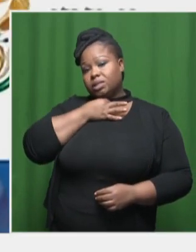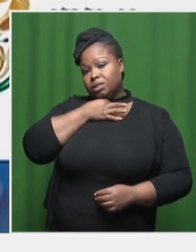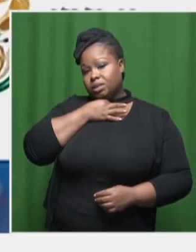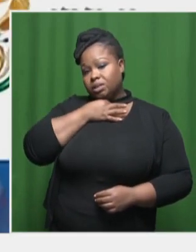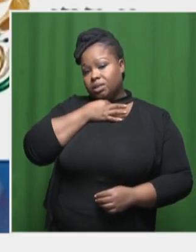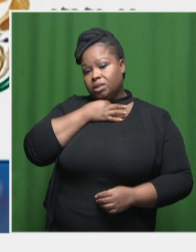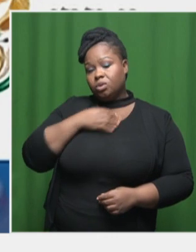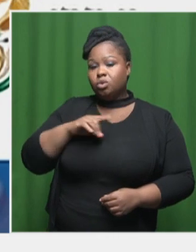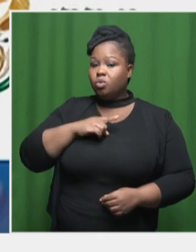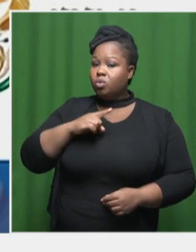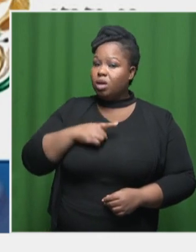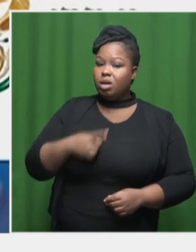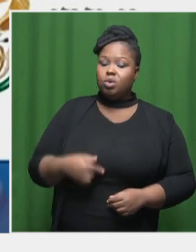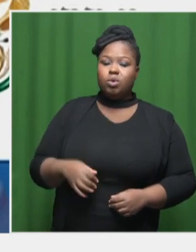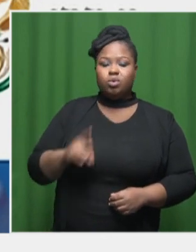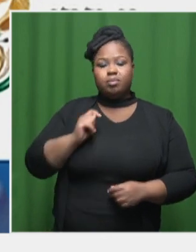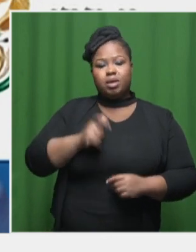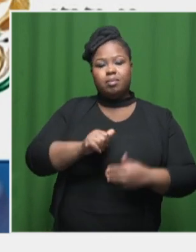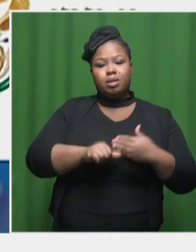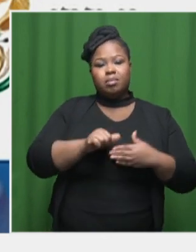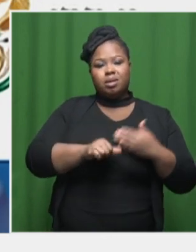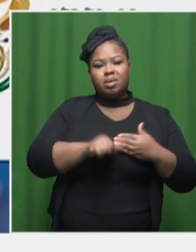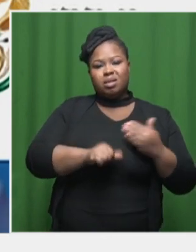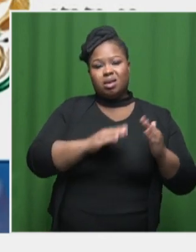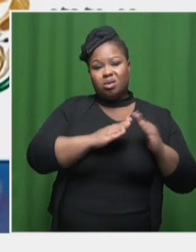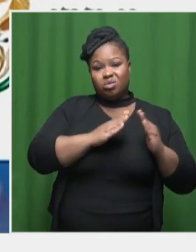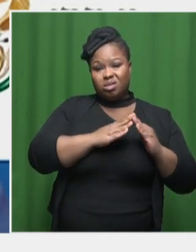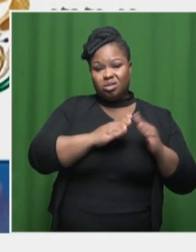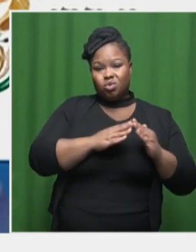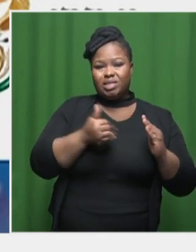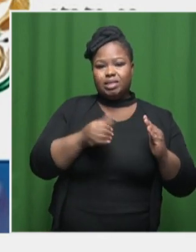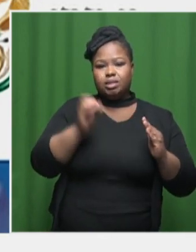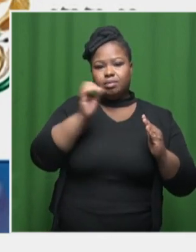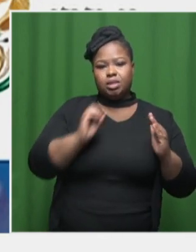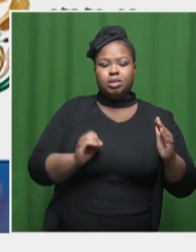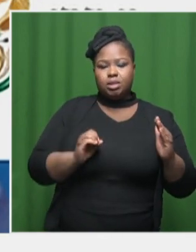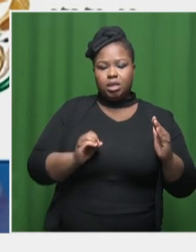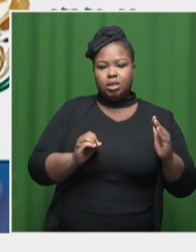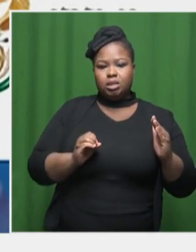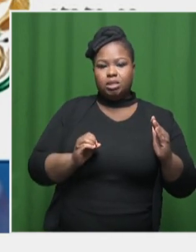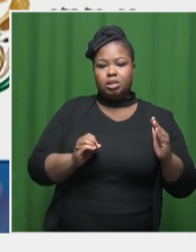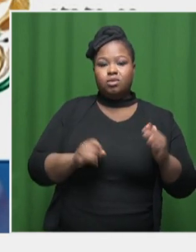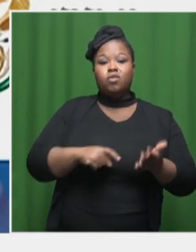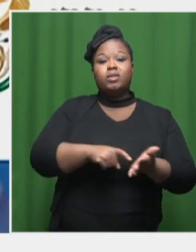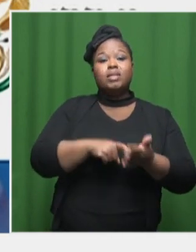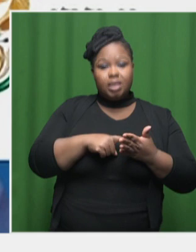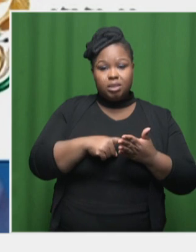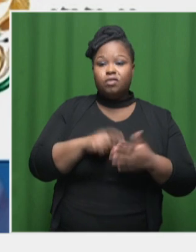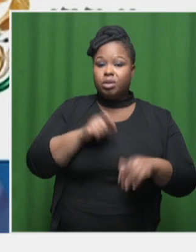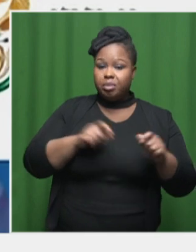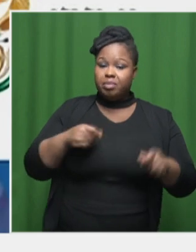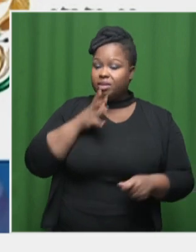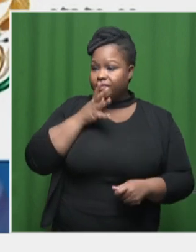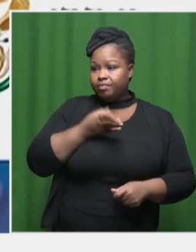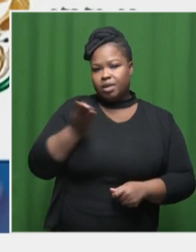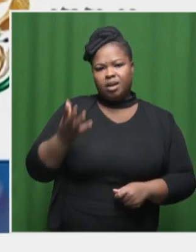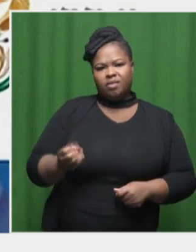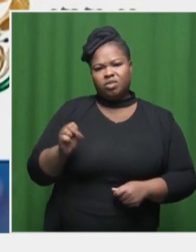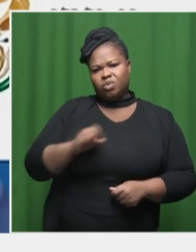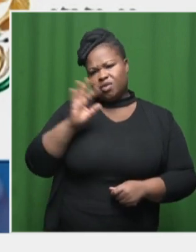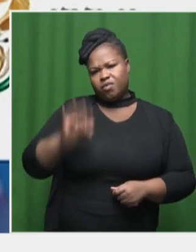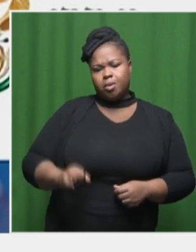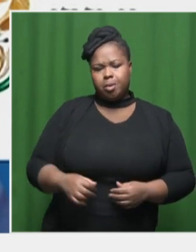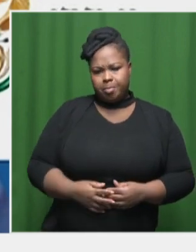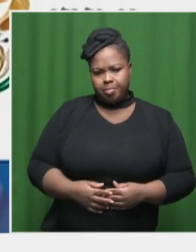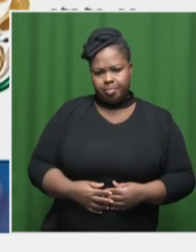You know, mortgages make up about 60 percent of us all debt in South Africa. And so we, you know,